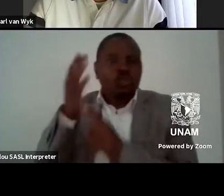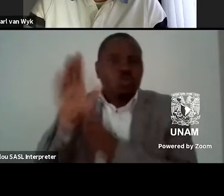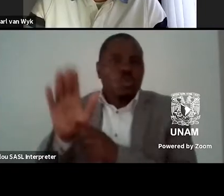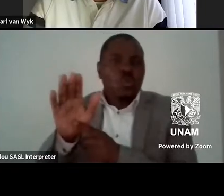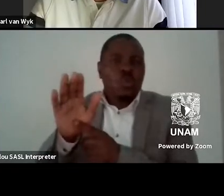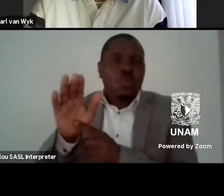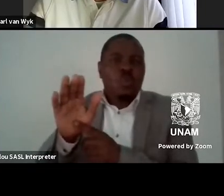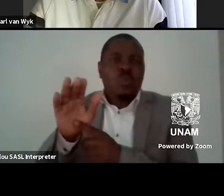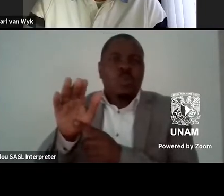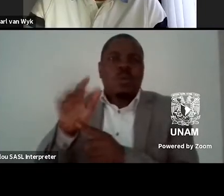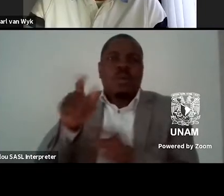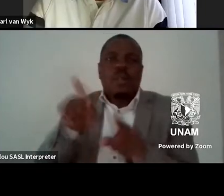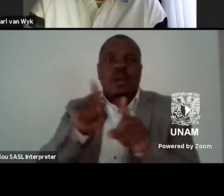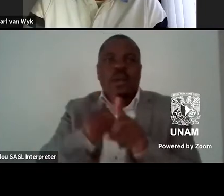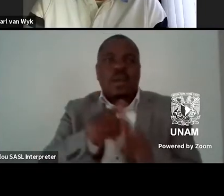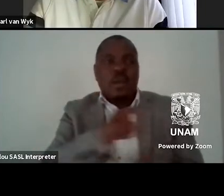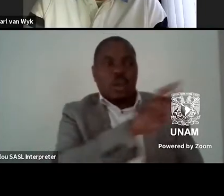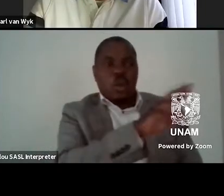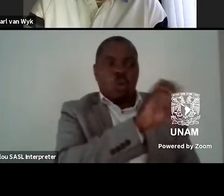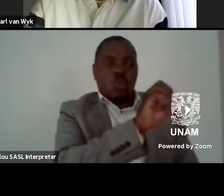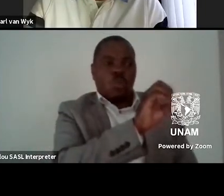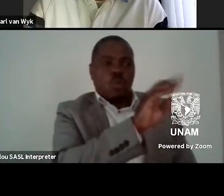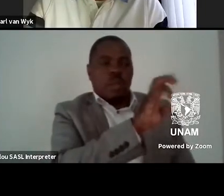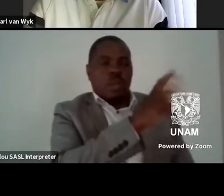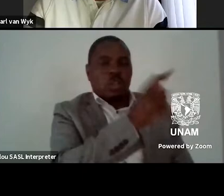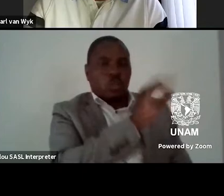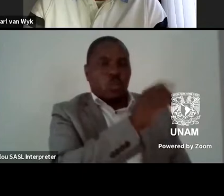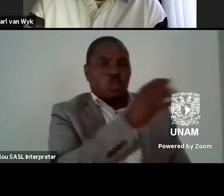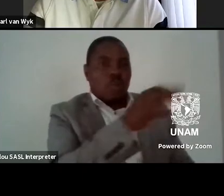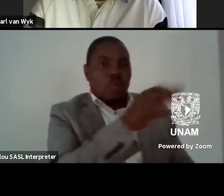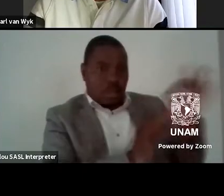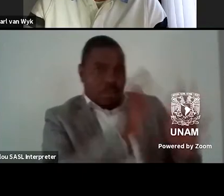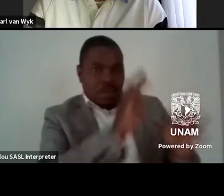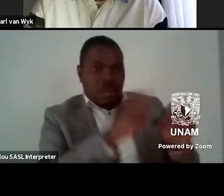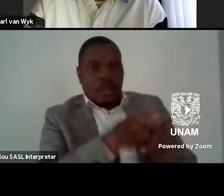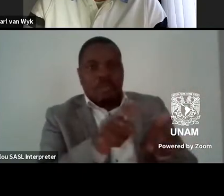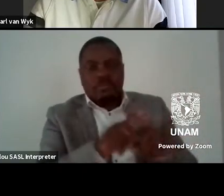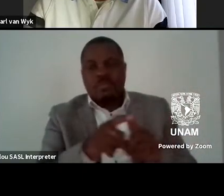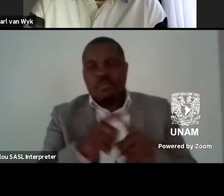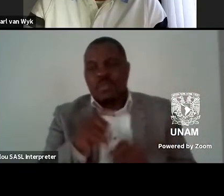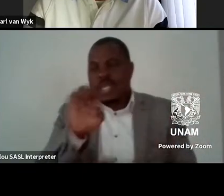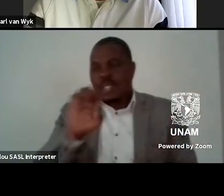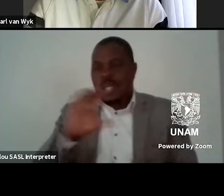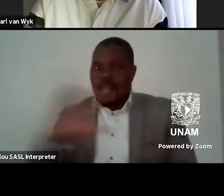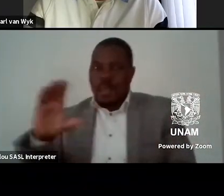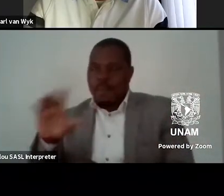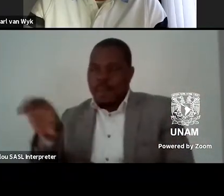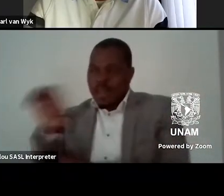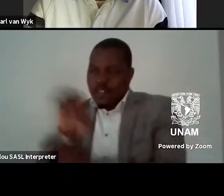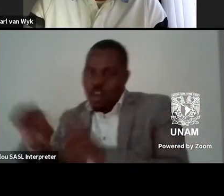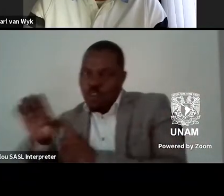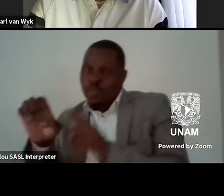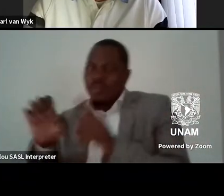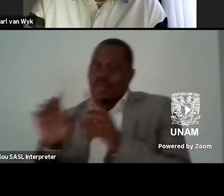from a a city environment to a rural Eastern Cape environment might be